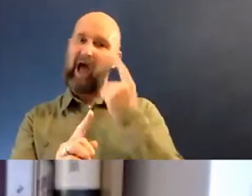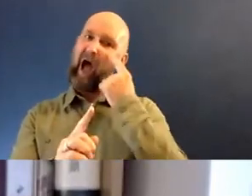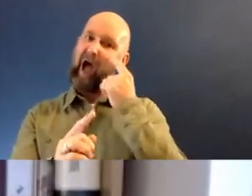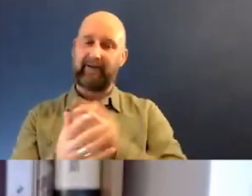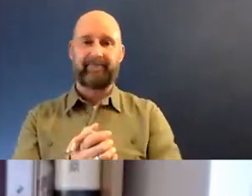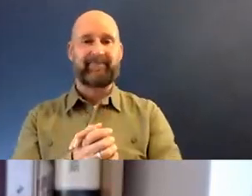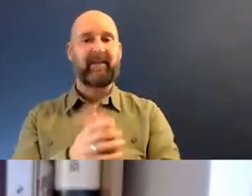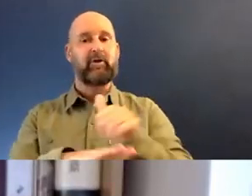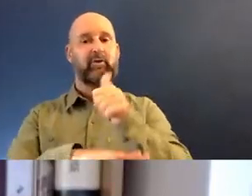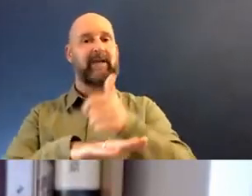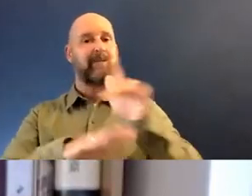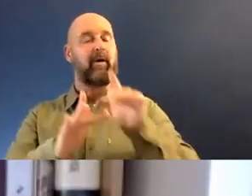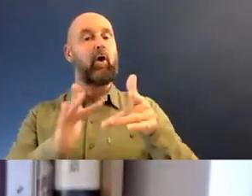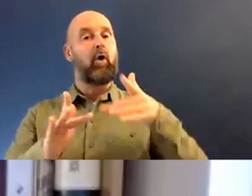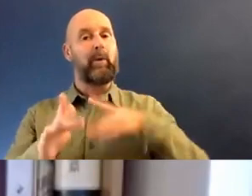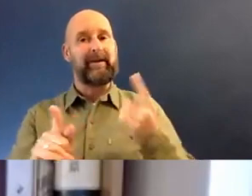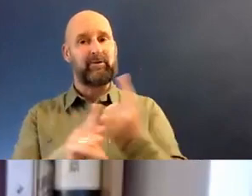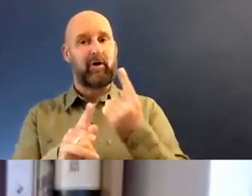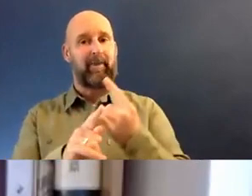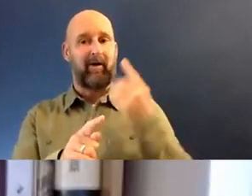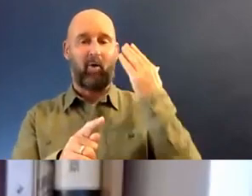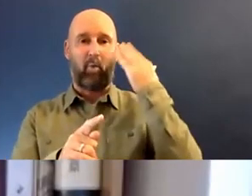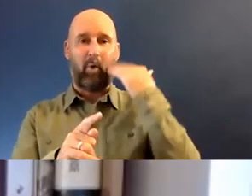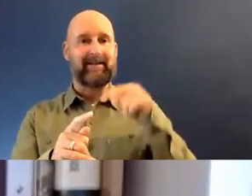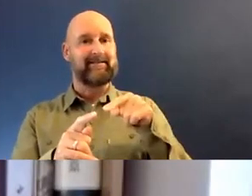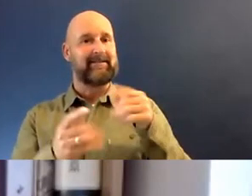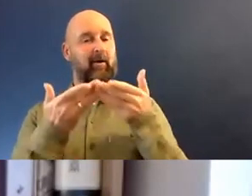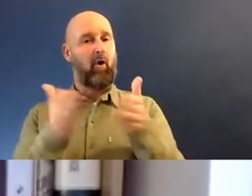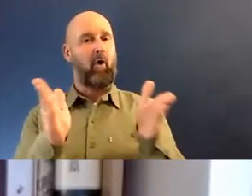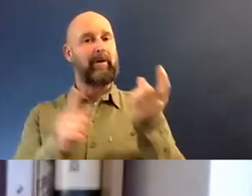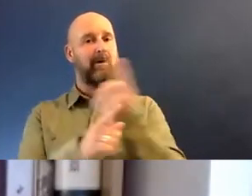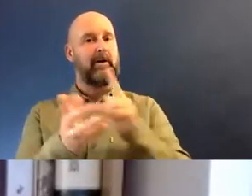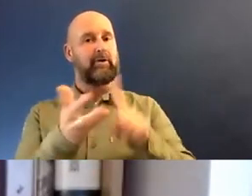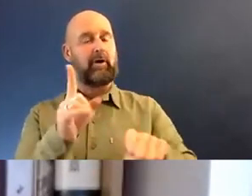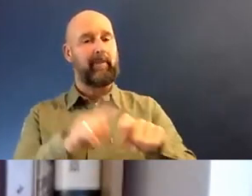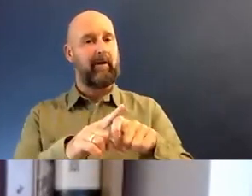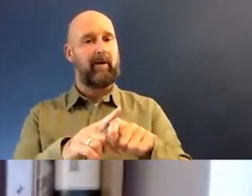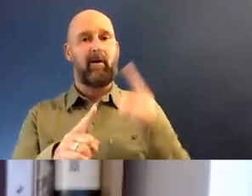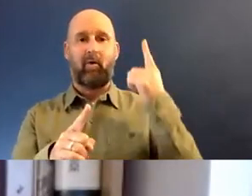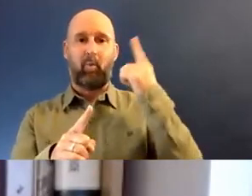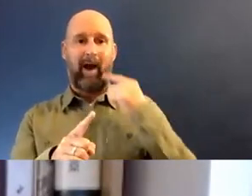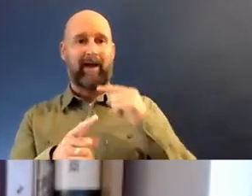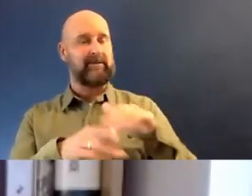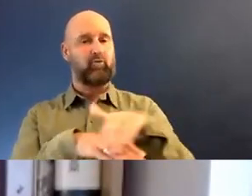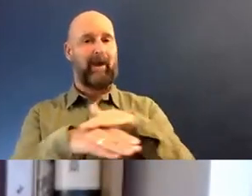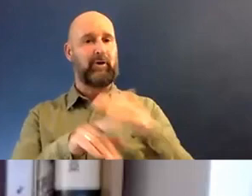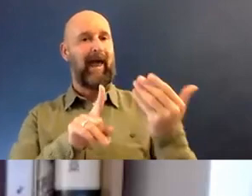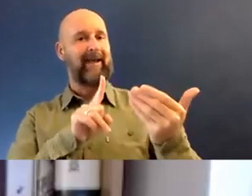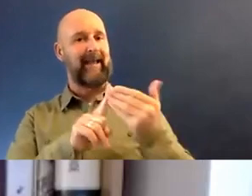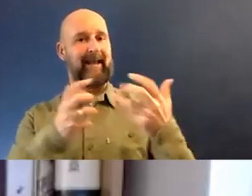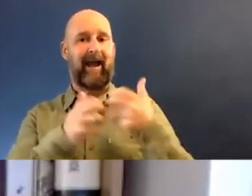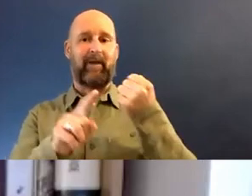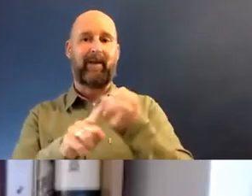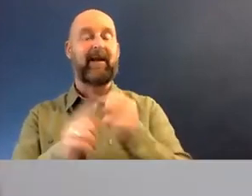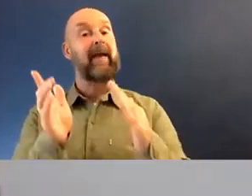website, We Need to Talk About Whiteness, to open up conversations in the UK about white racial identity and its impact. Miriam, you're